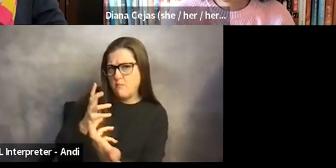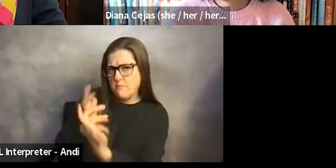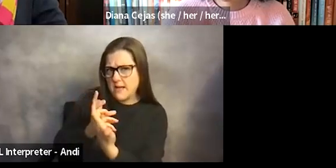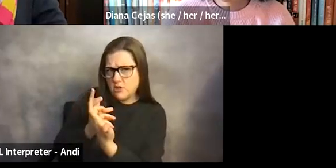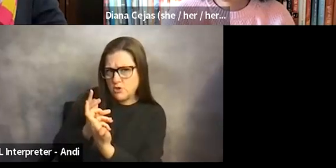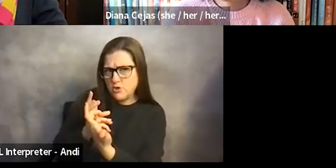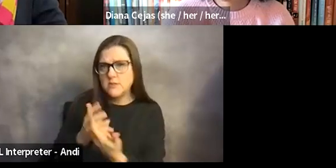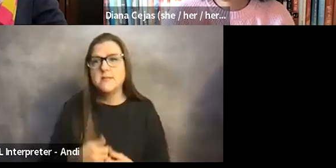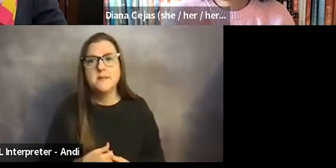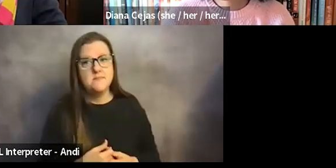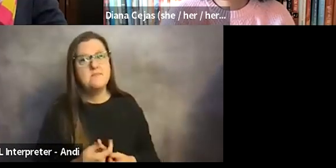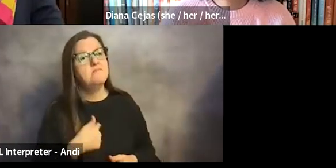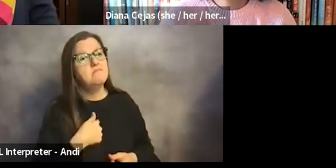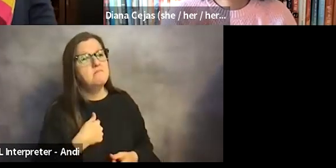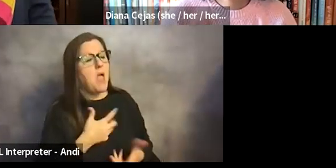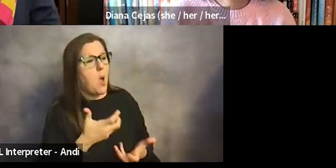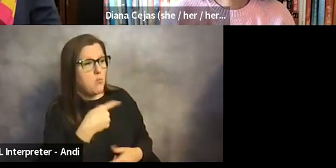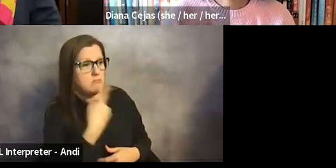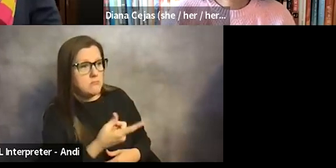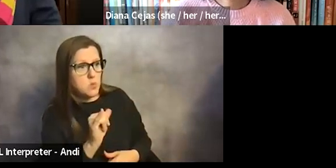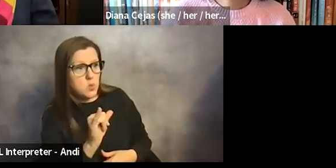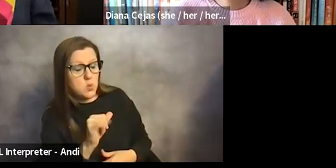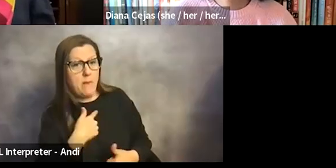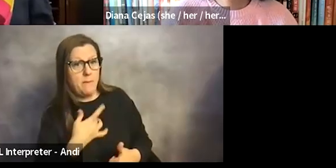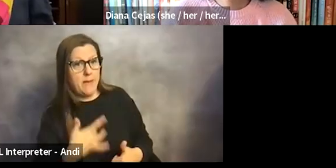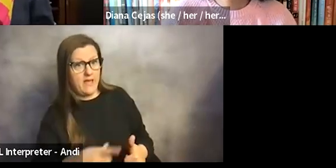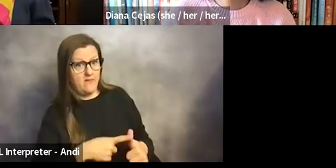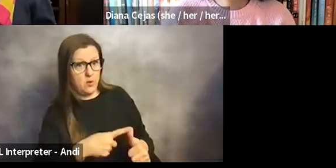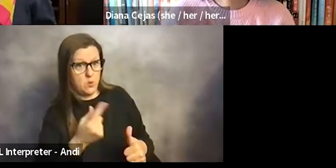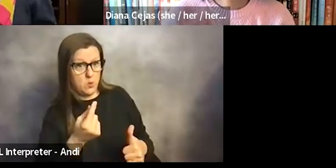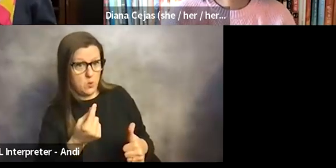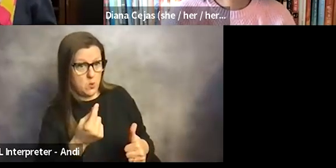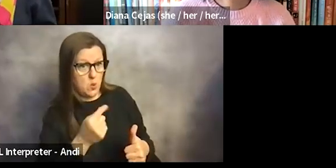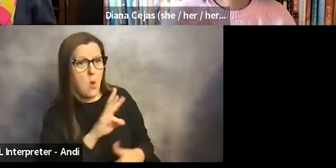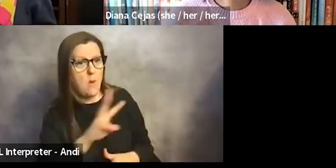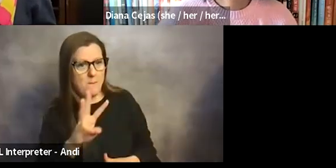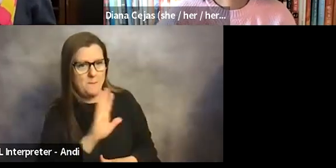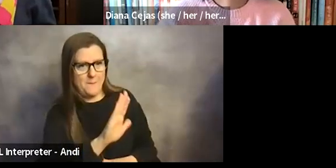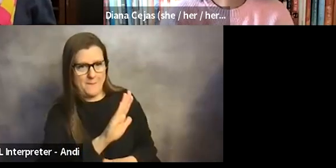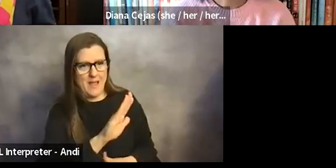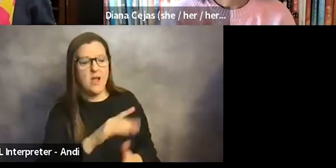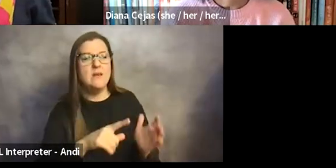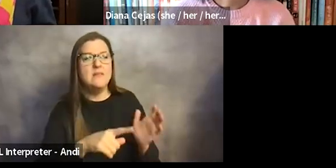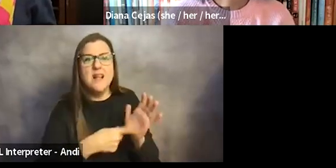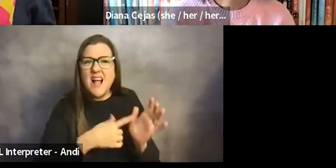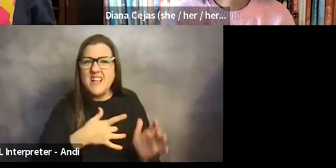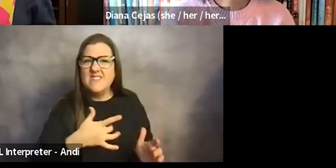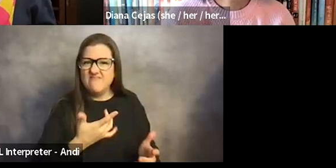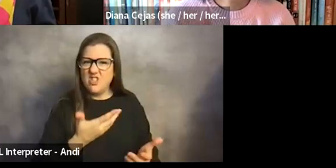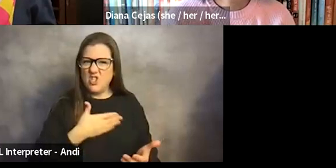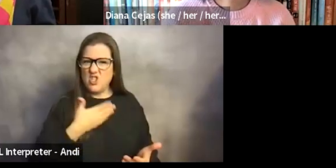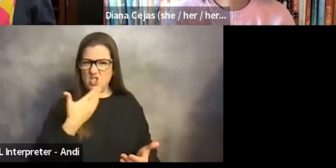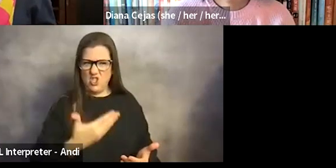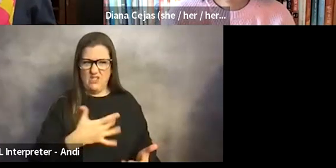And then I was also going to say, so the first place I would usually start is the website. Sometimes you can get a good sense of what